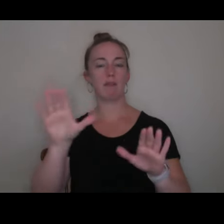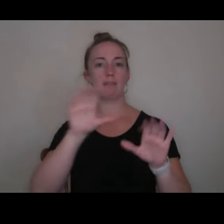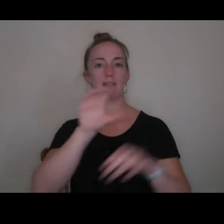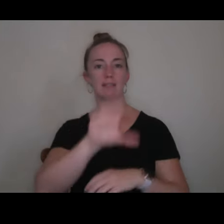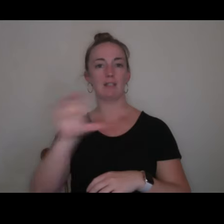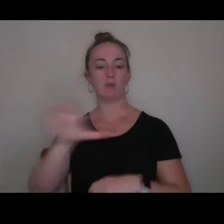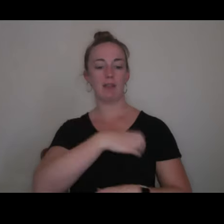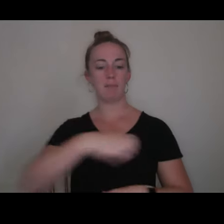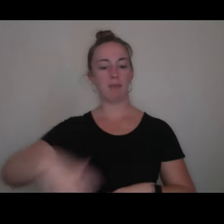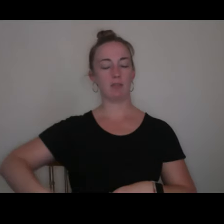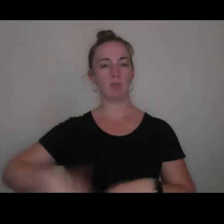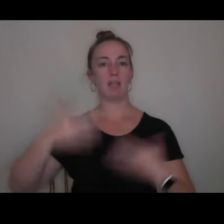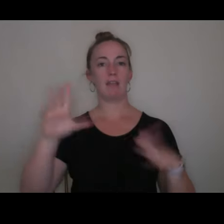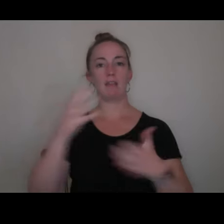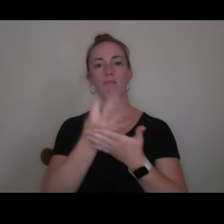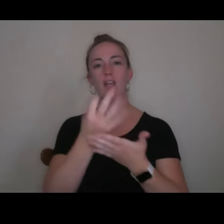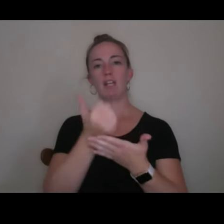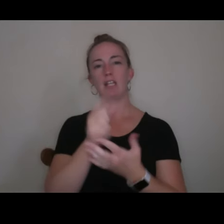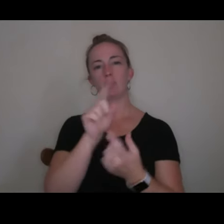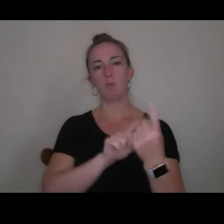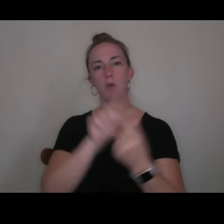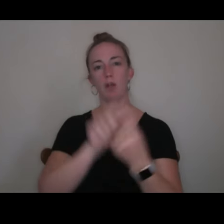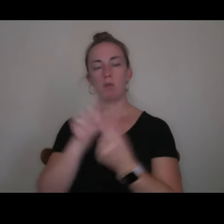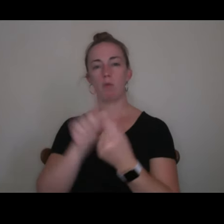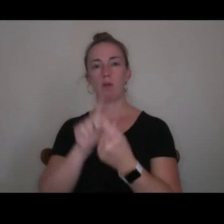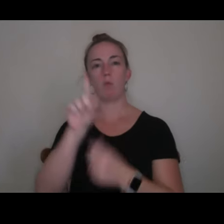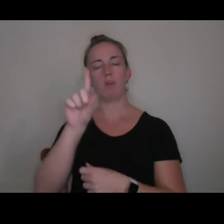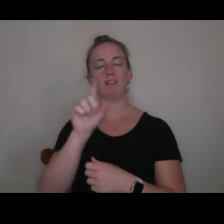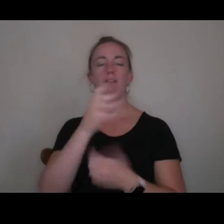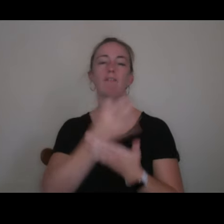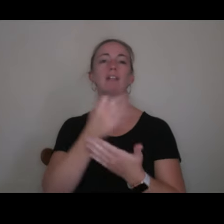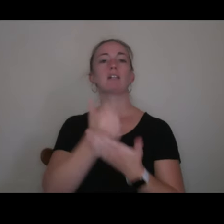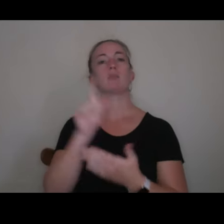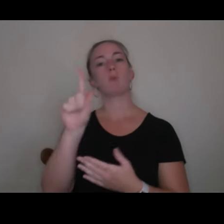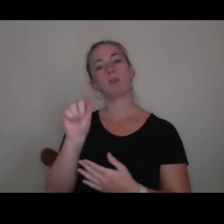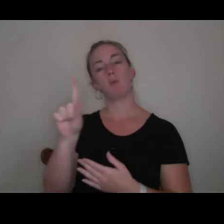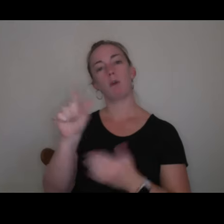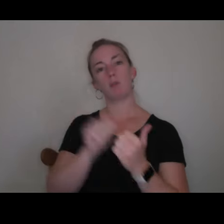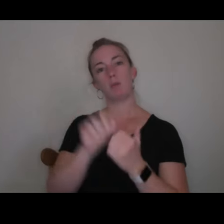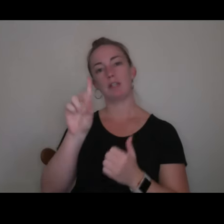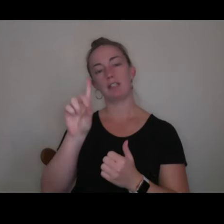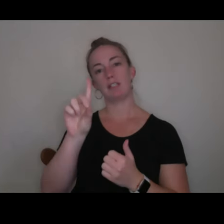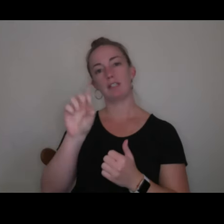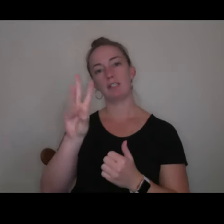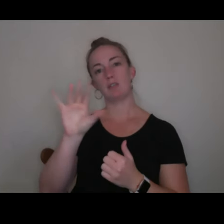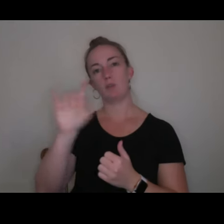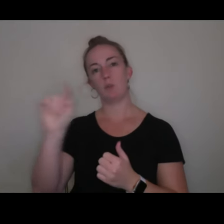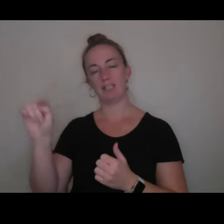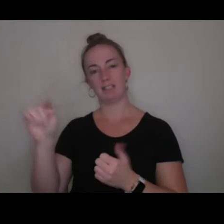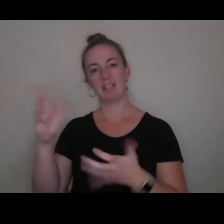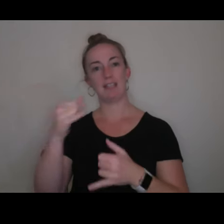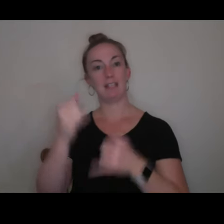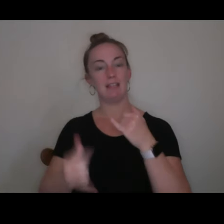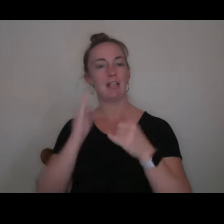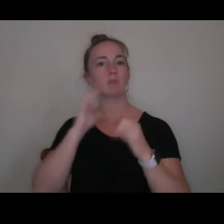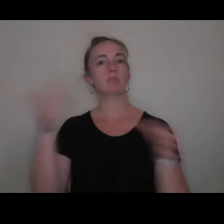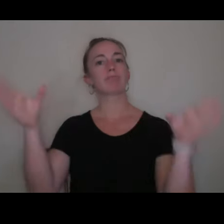And then we will have a financial aid kind of one-on-one with David DeWitt. And then Clay Taylor will be closing us out and kind of talking more about how you can stay in touch with